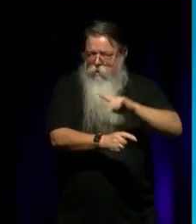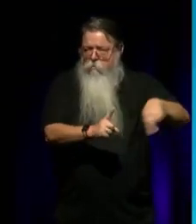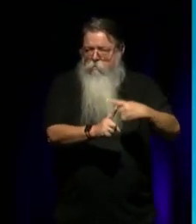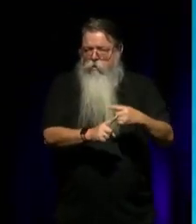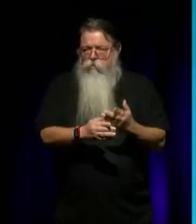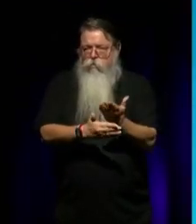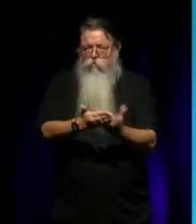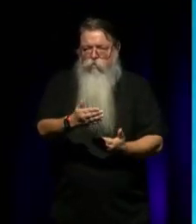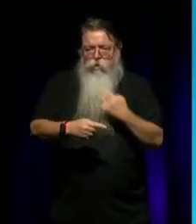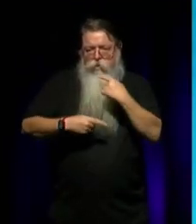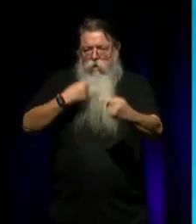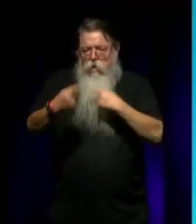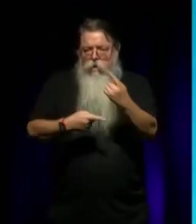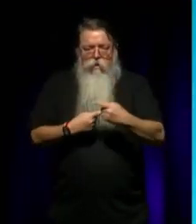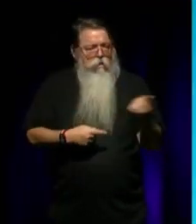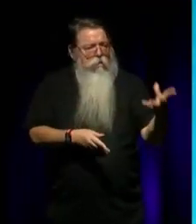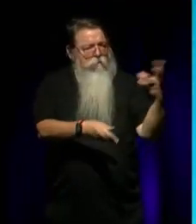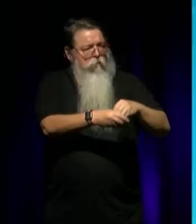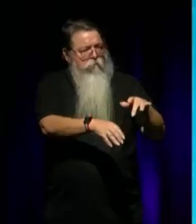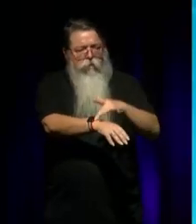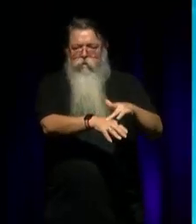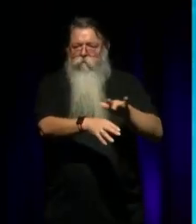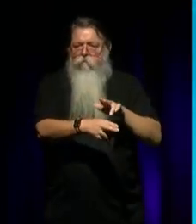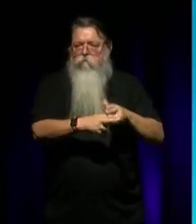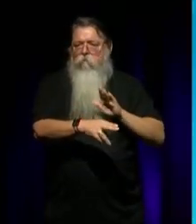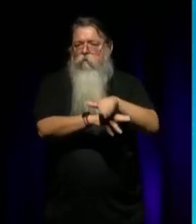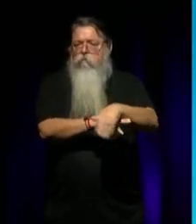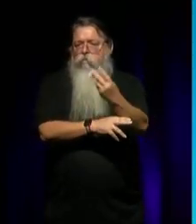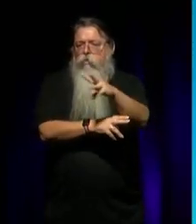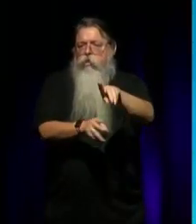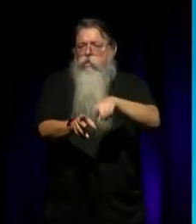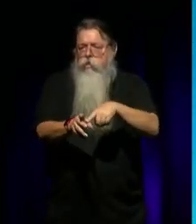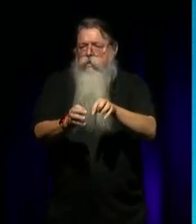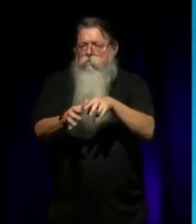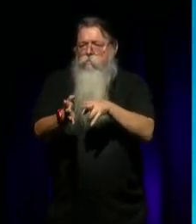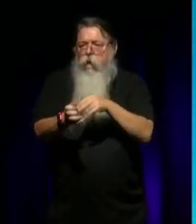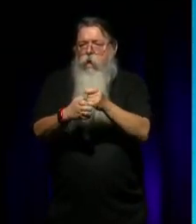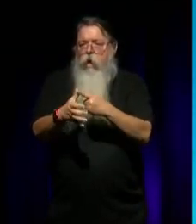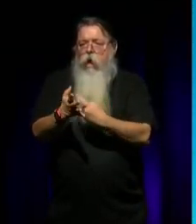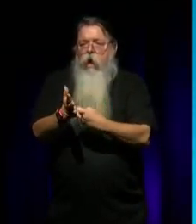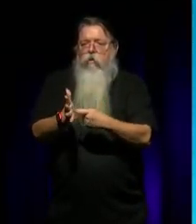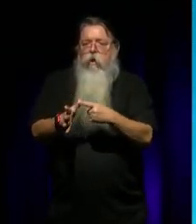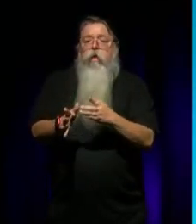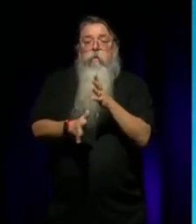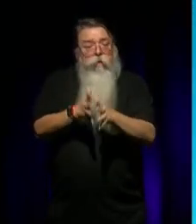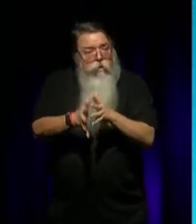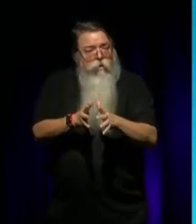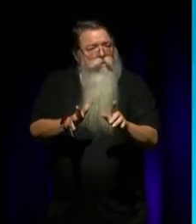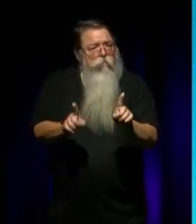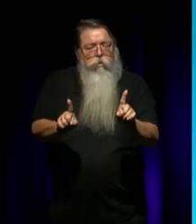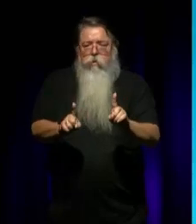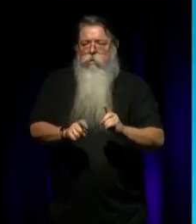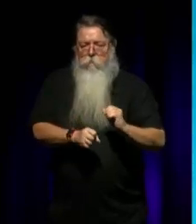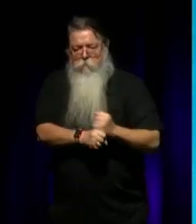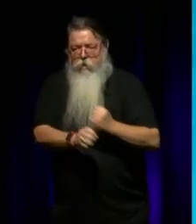have been part of the theatre landscape for over 30 years. Bangarra means to make fire in the Wiridjuri